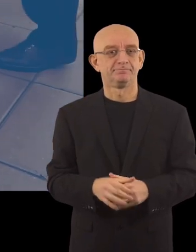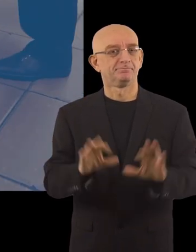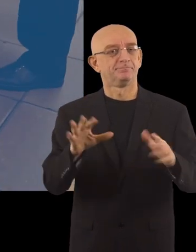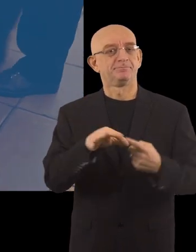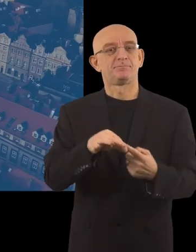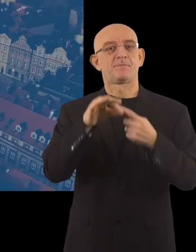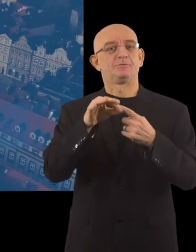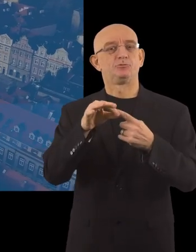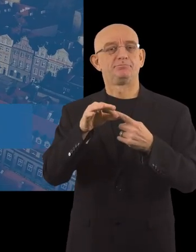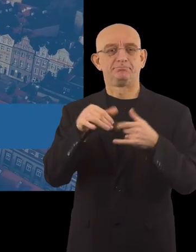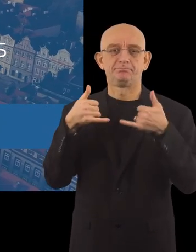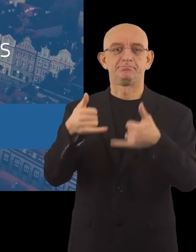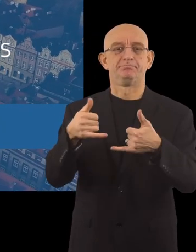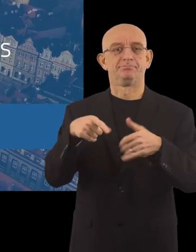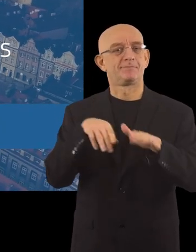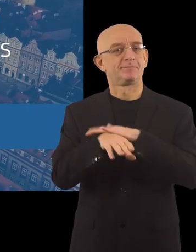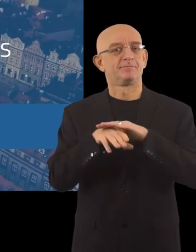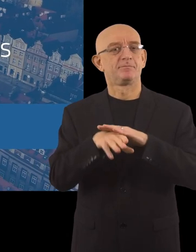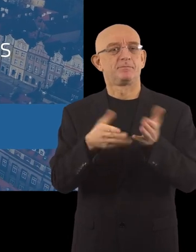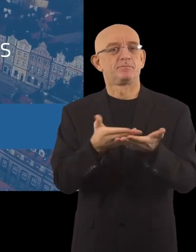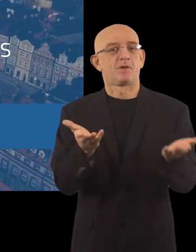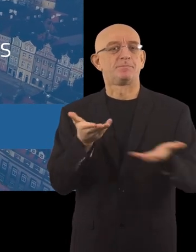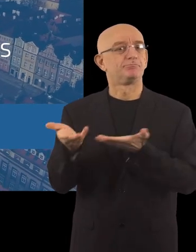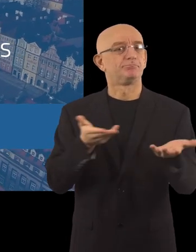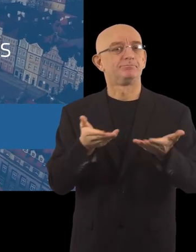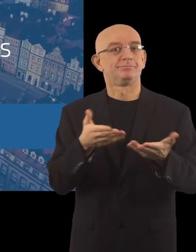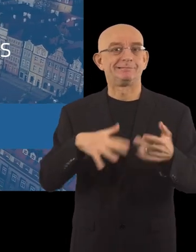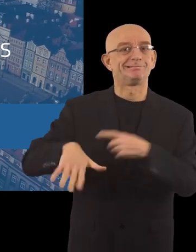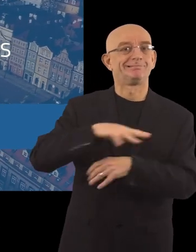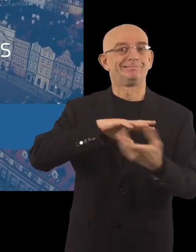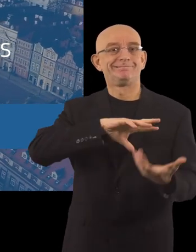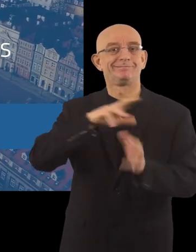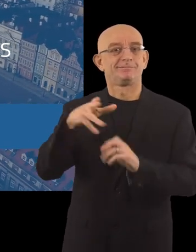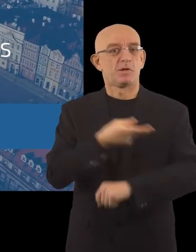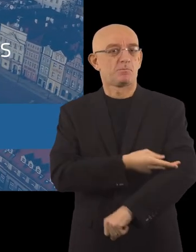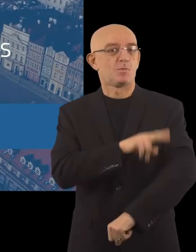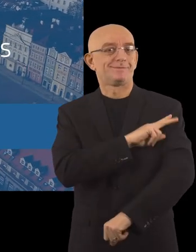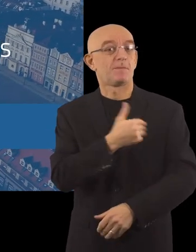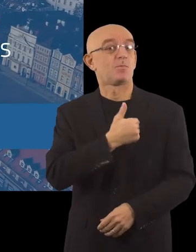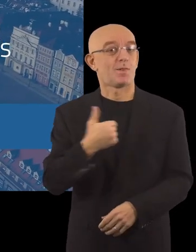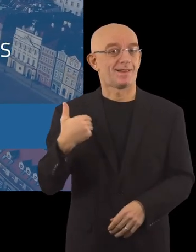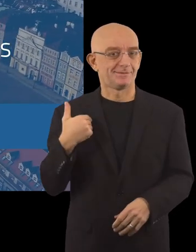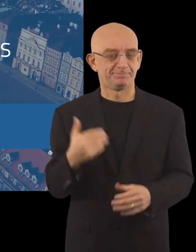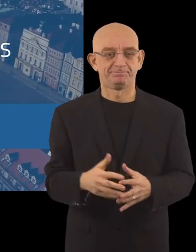Special mention for accessibility of public services in times of pandemic, Poznań, Poland.